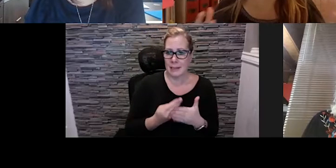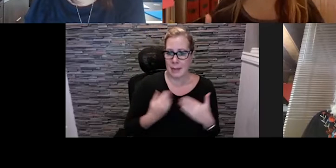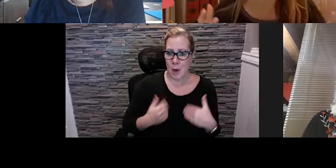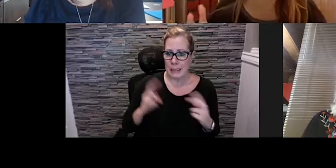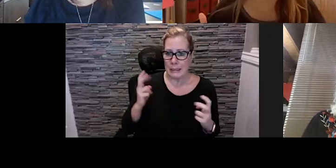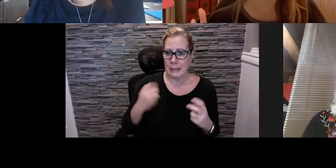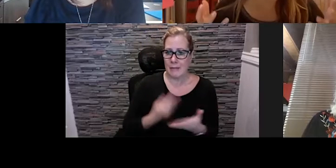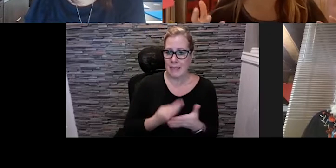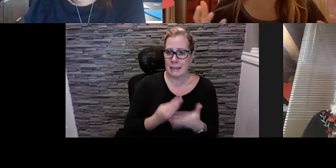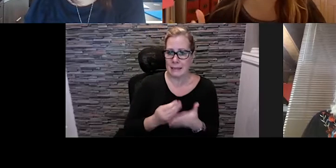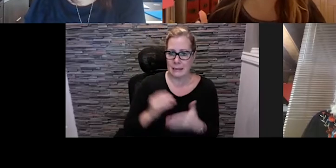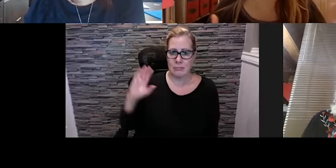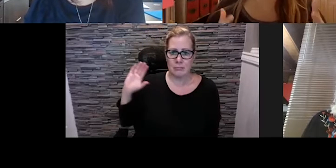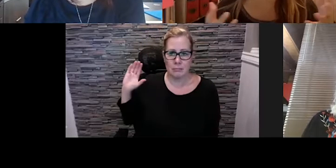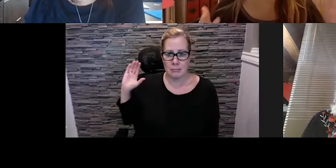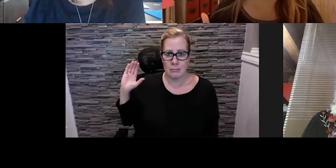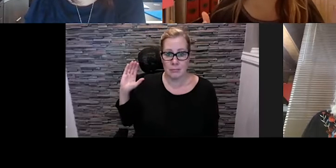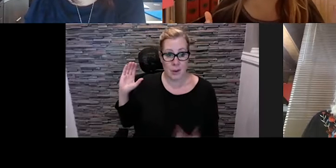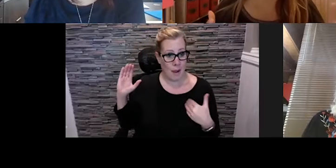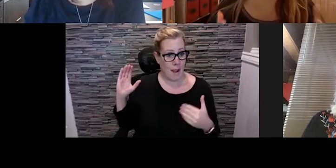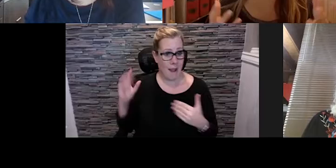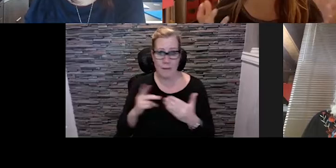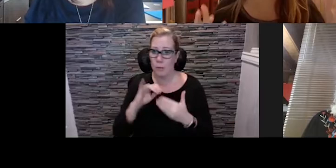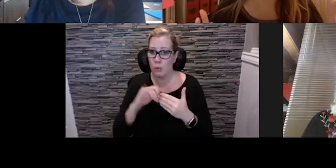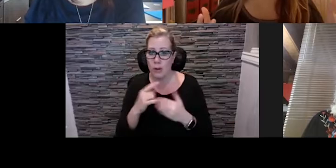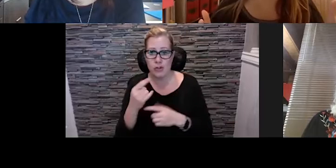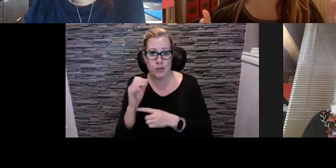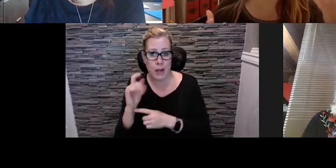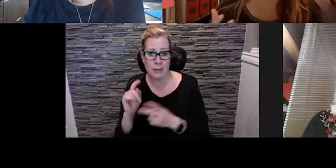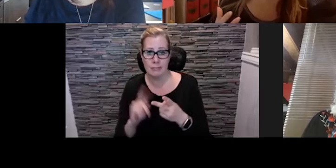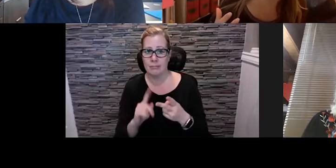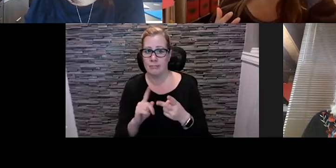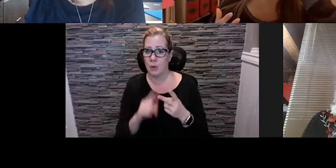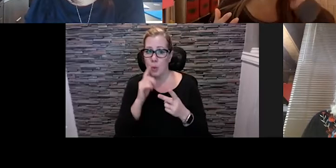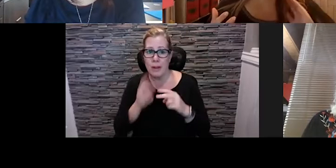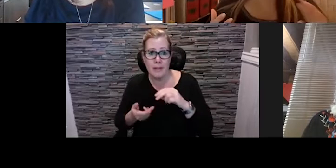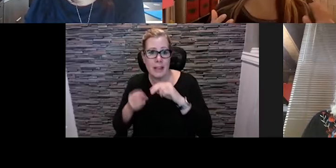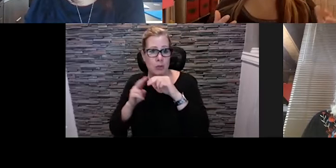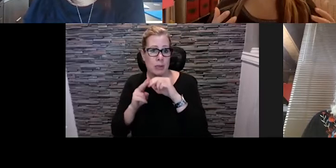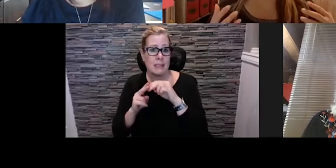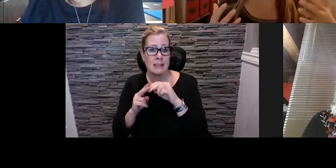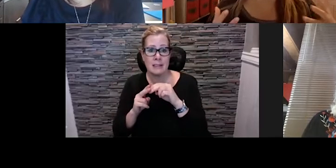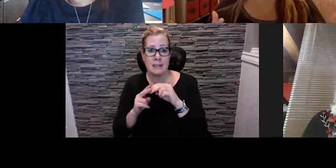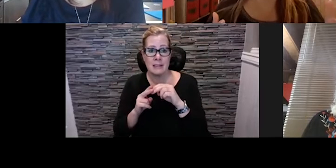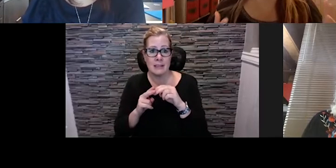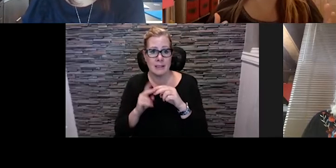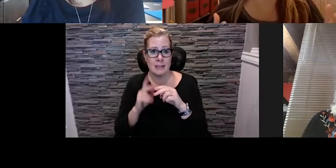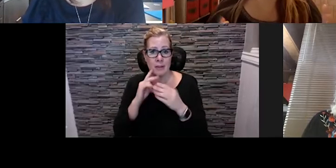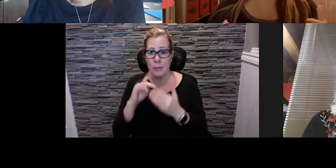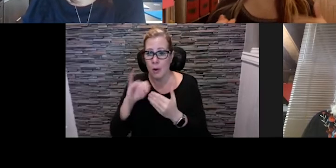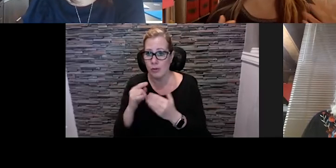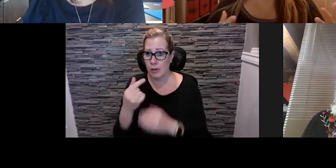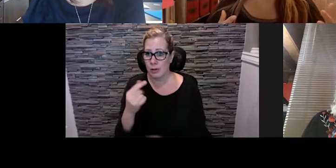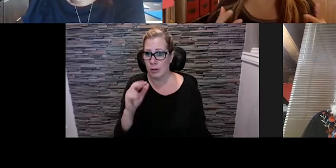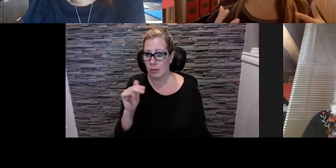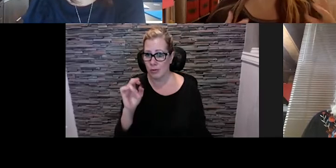we look at our funding for next year, we've got project grants. We've increased the envelope, um, for the project grants.